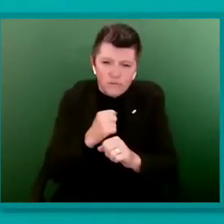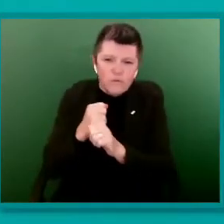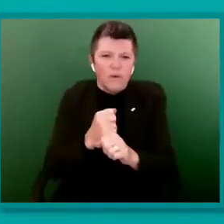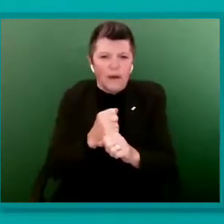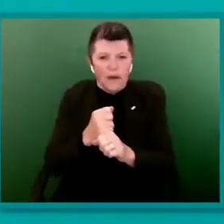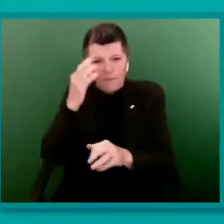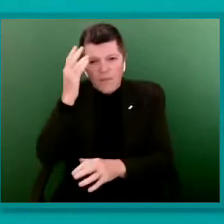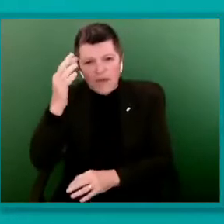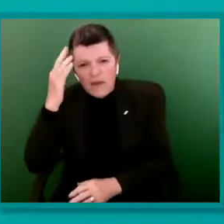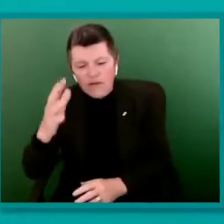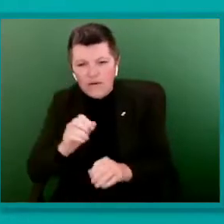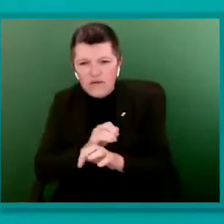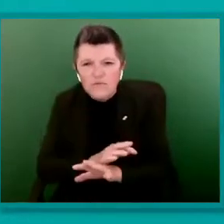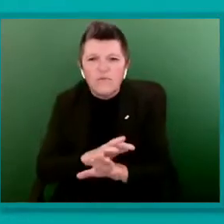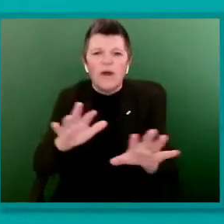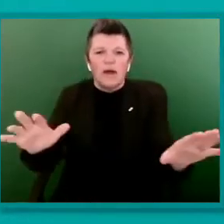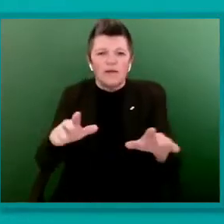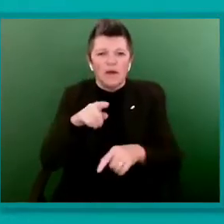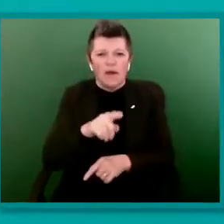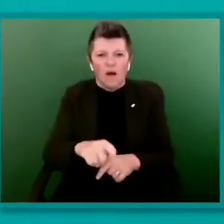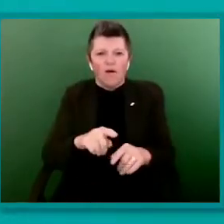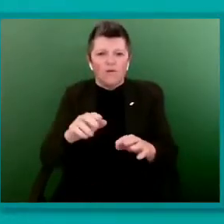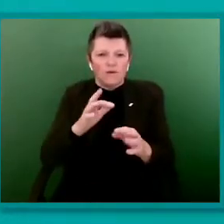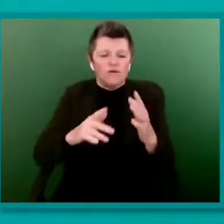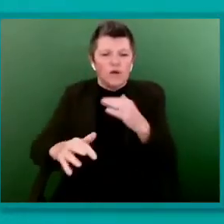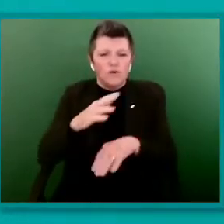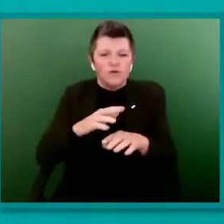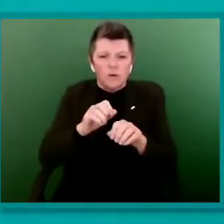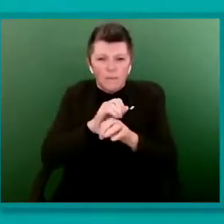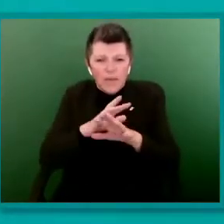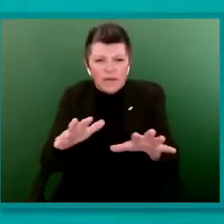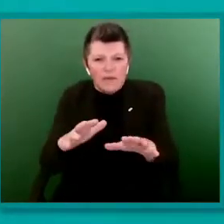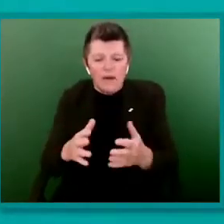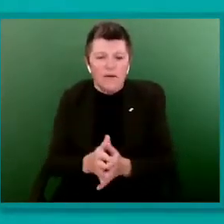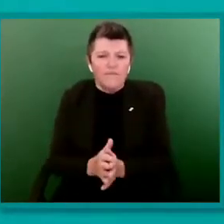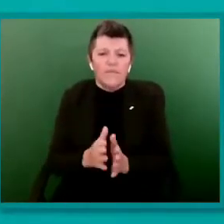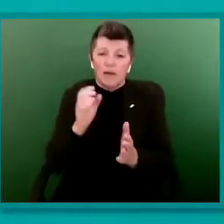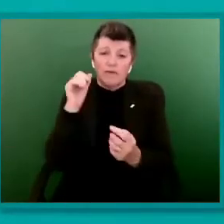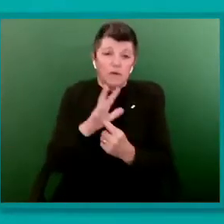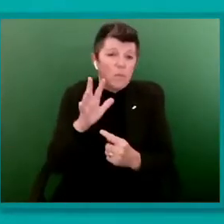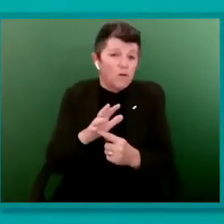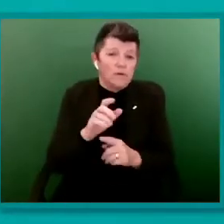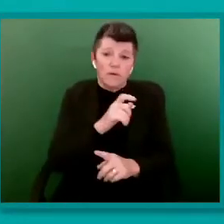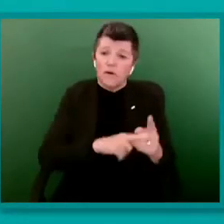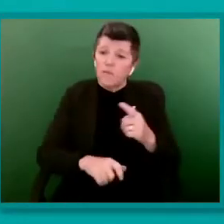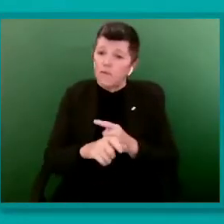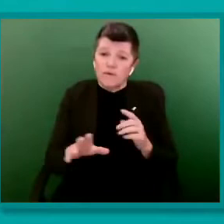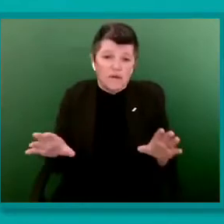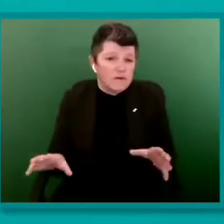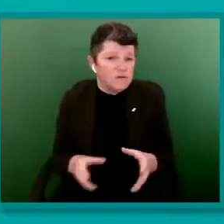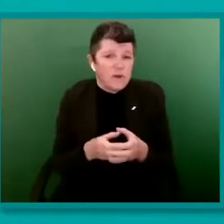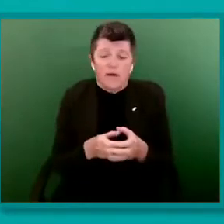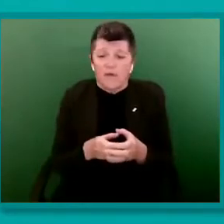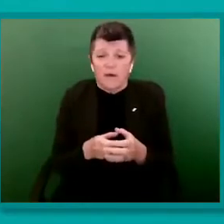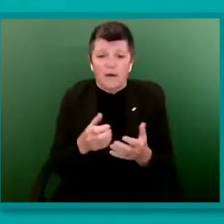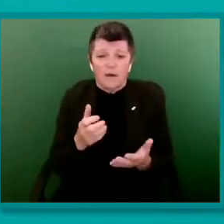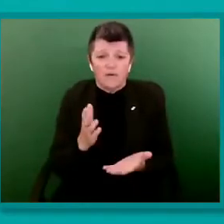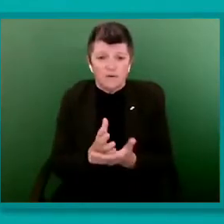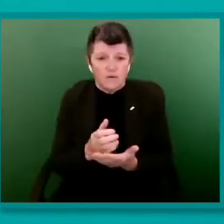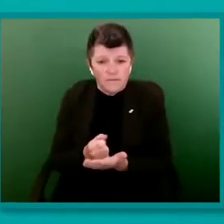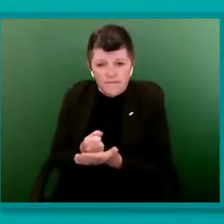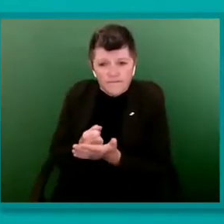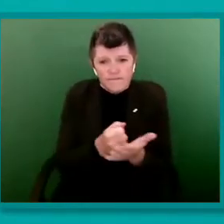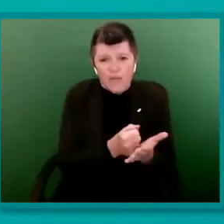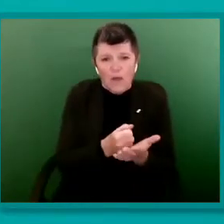media, it's important that our whole community comes together to stand alongside all those whose hard-won protections